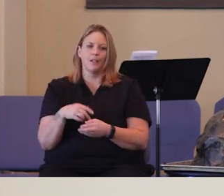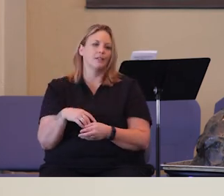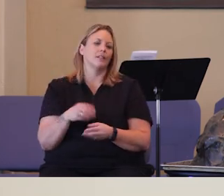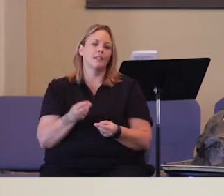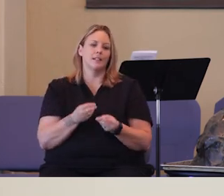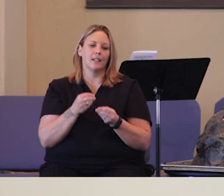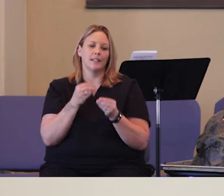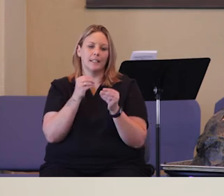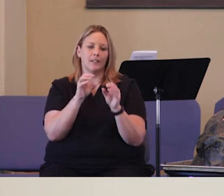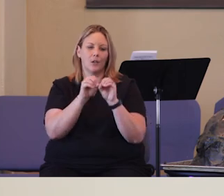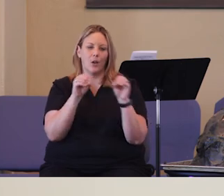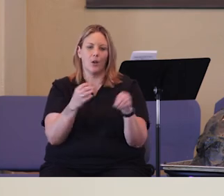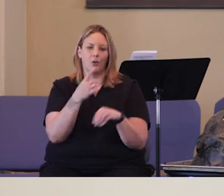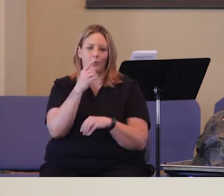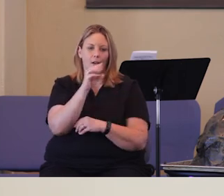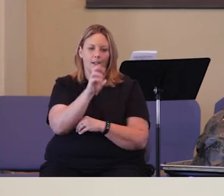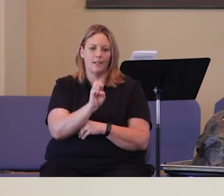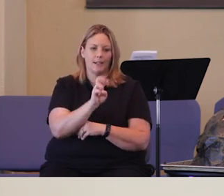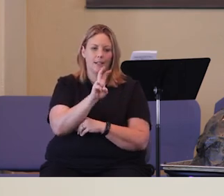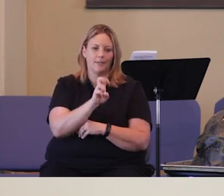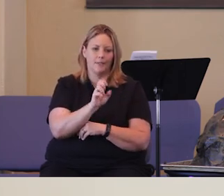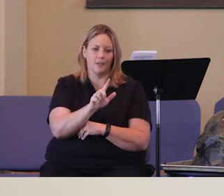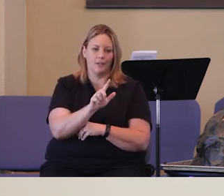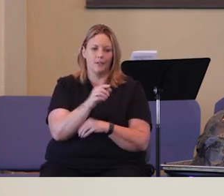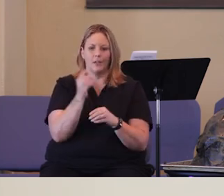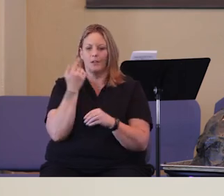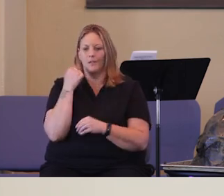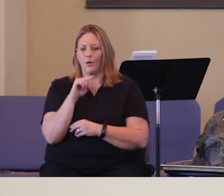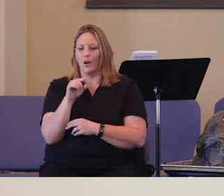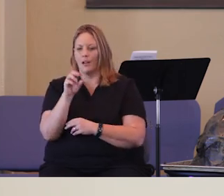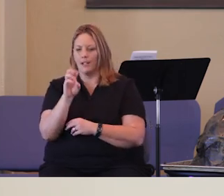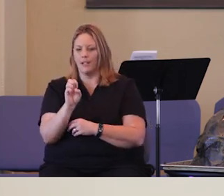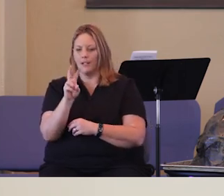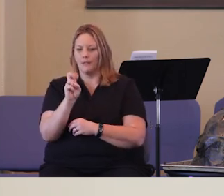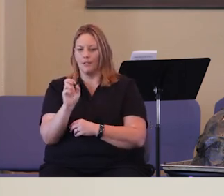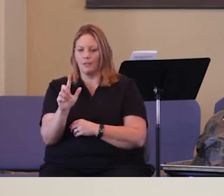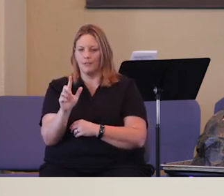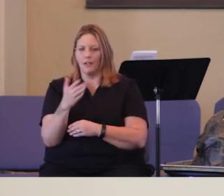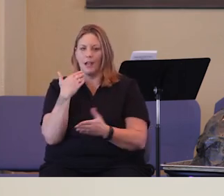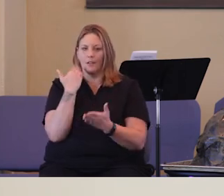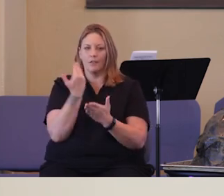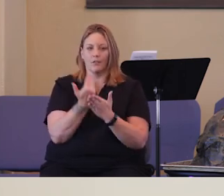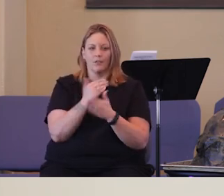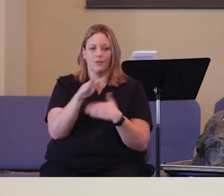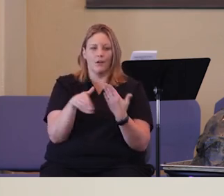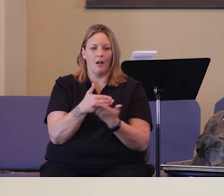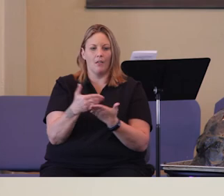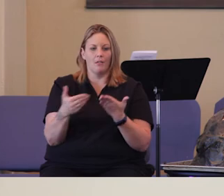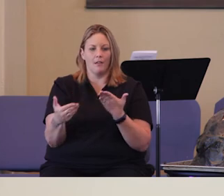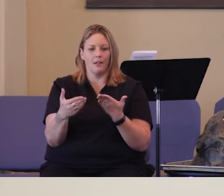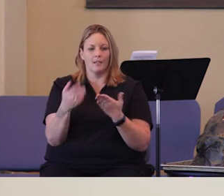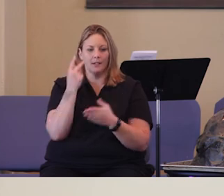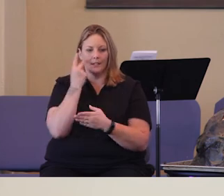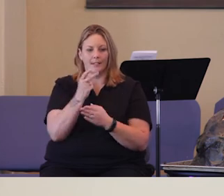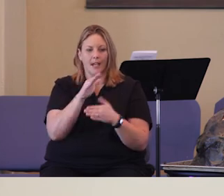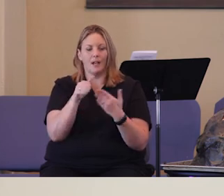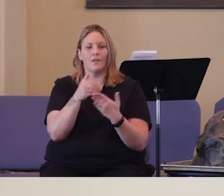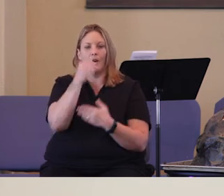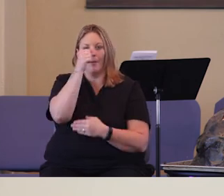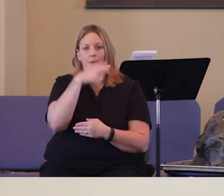It says, Repay no one evil for evil. Have regard for good things in the sight of all men.